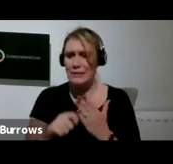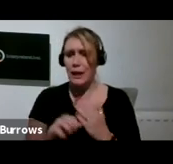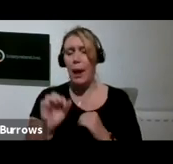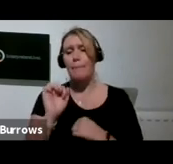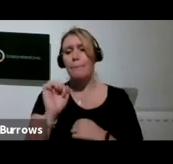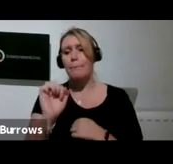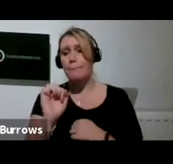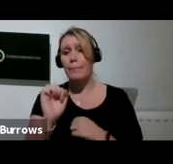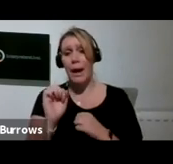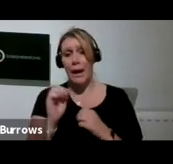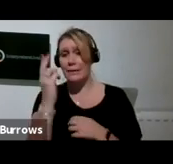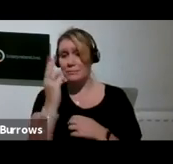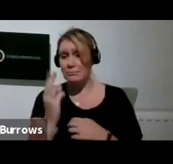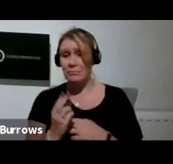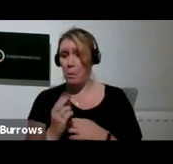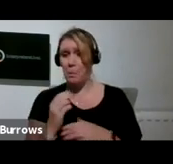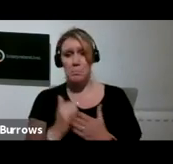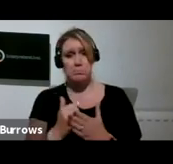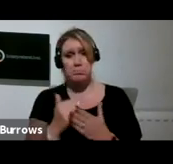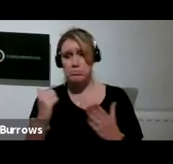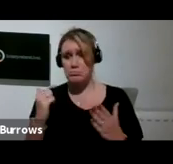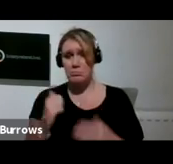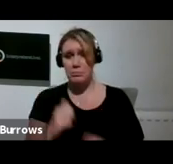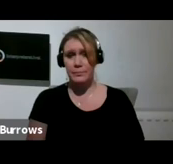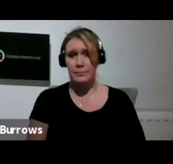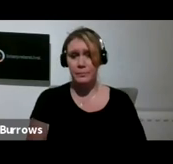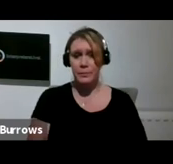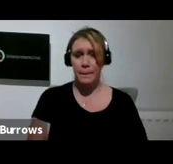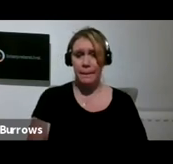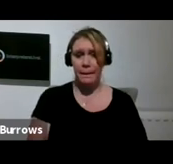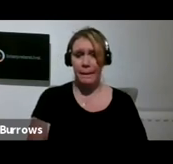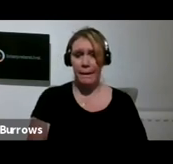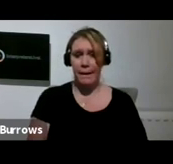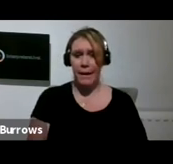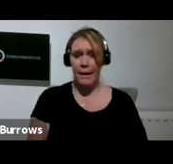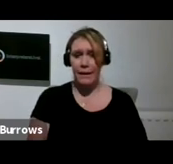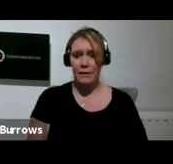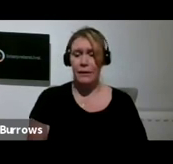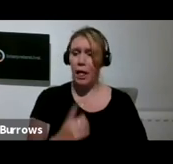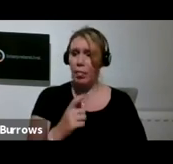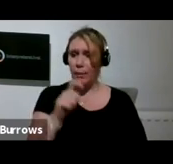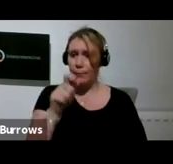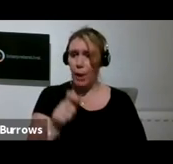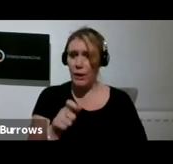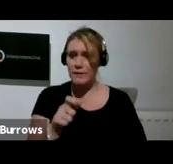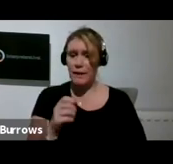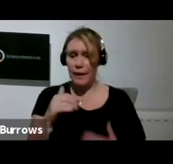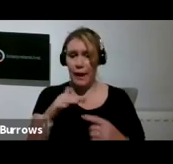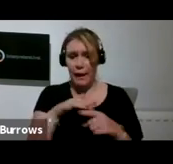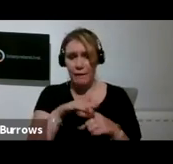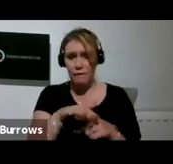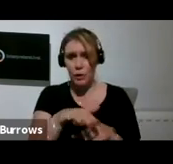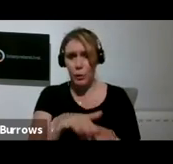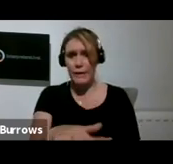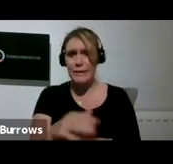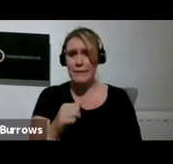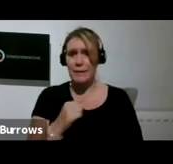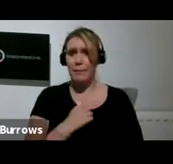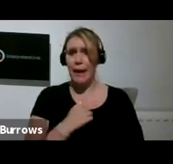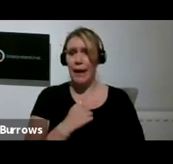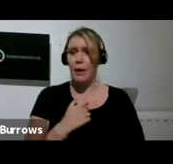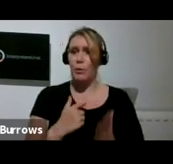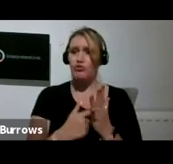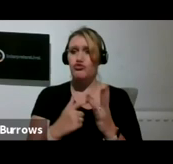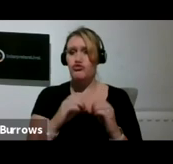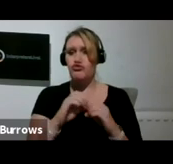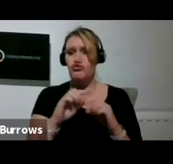great. And somebody else that influenced me was the abstract expressionist, particularly